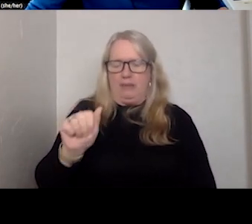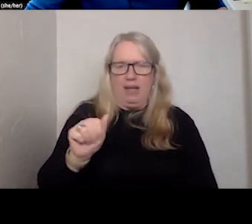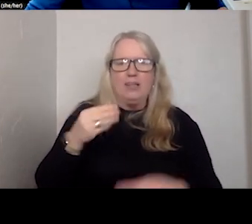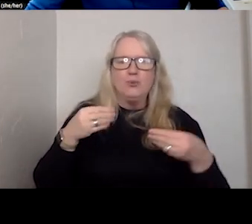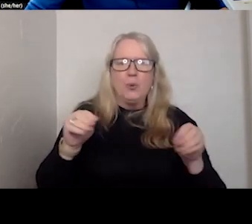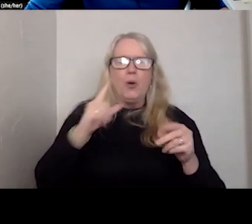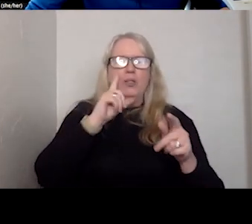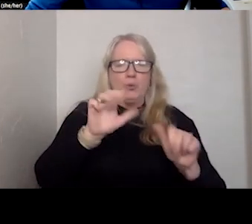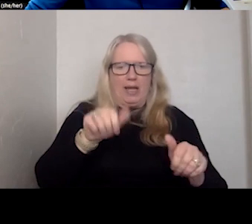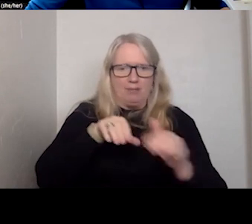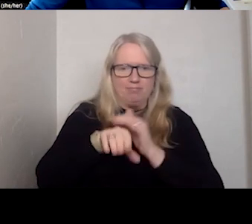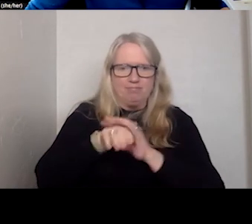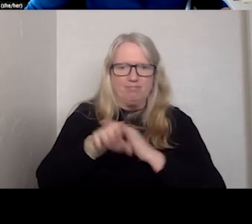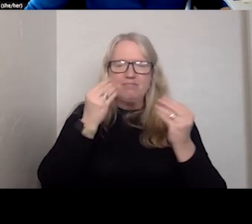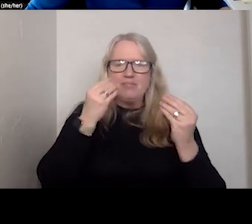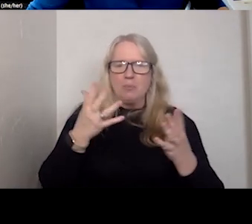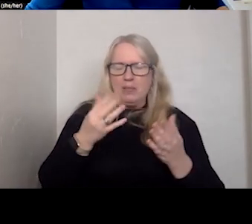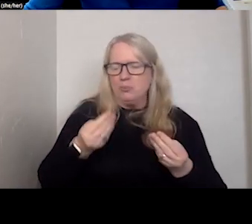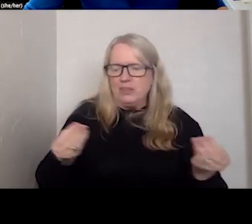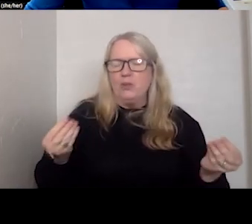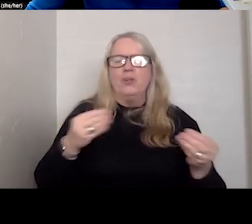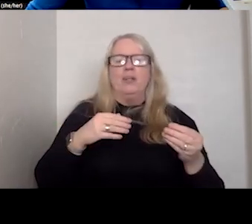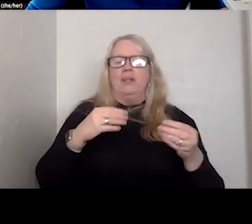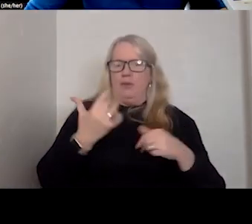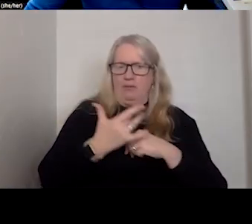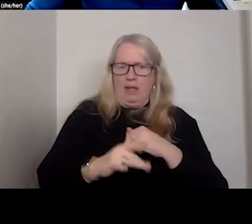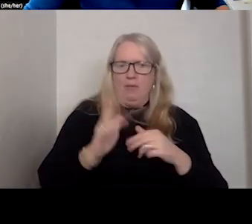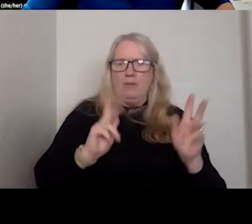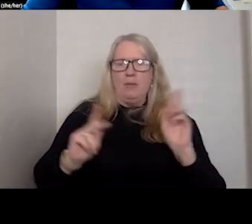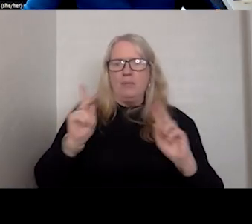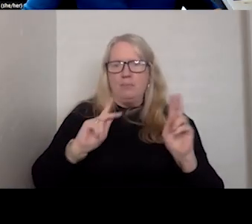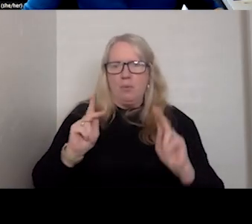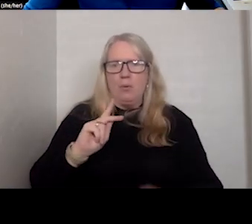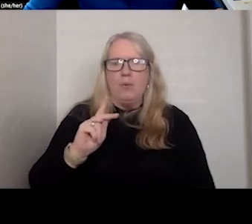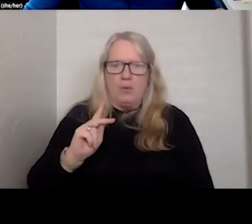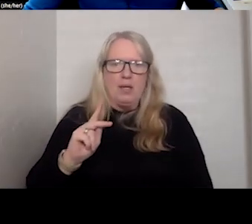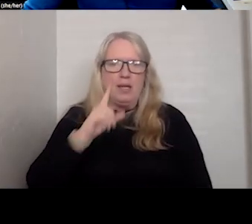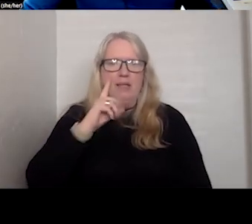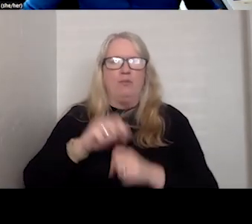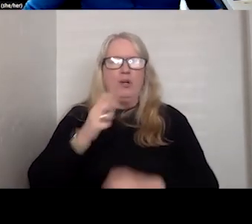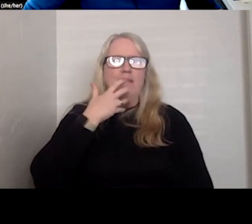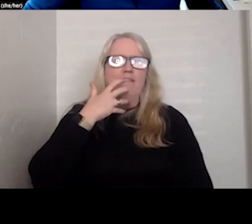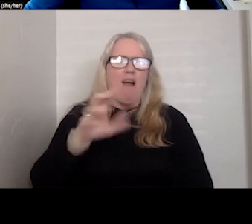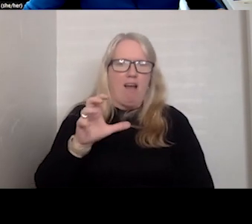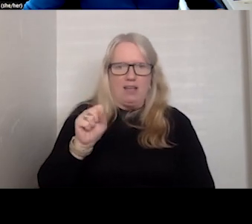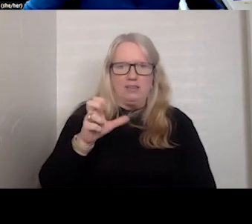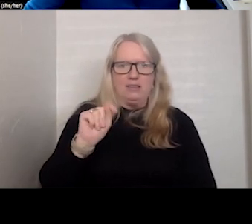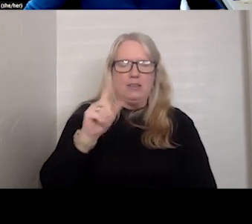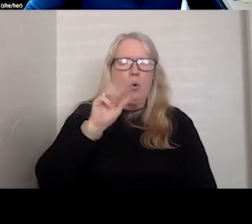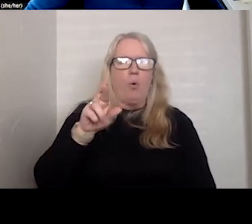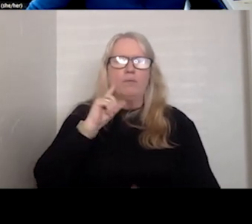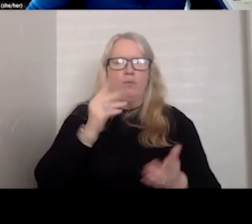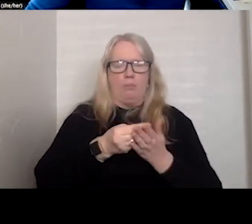materials and that the t-shirts are available for folks willing to get in the hot seat or for purchase